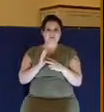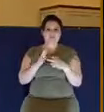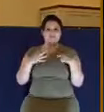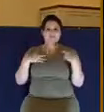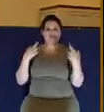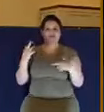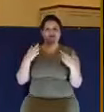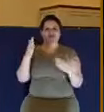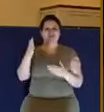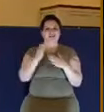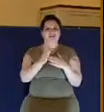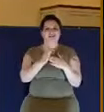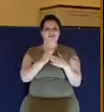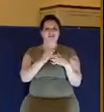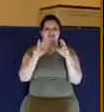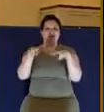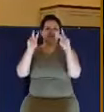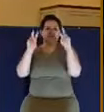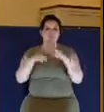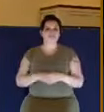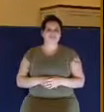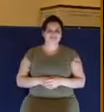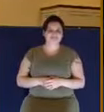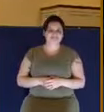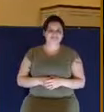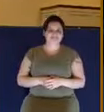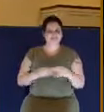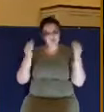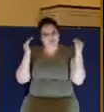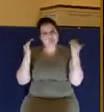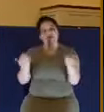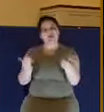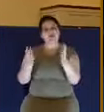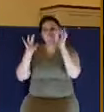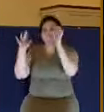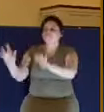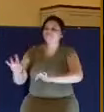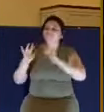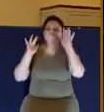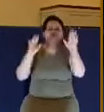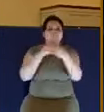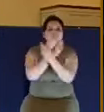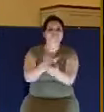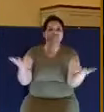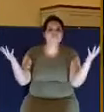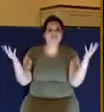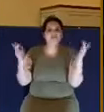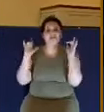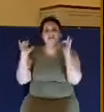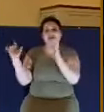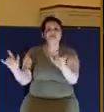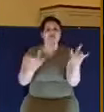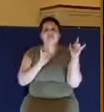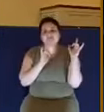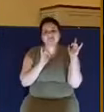judgment. So be merciful. Be loving